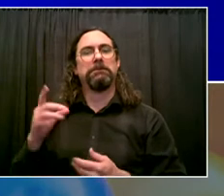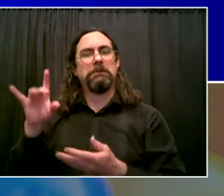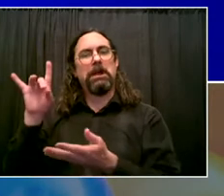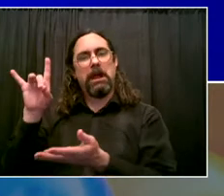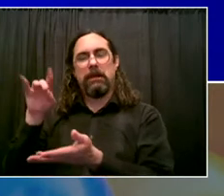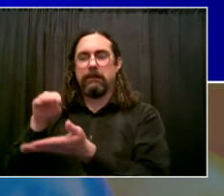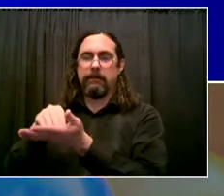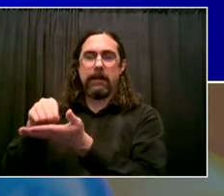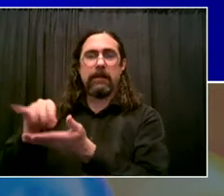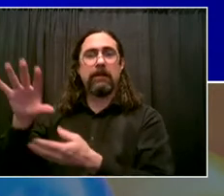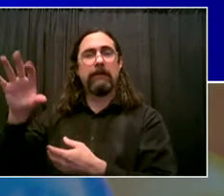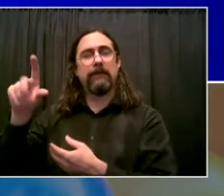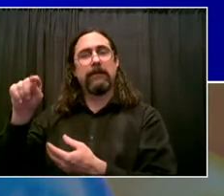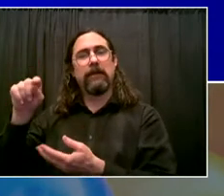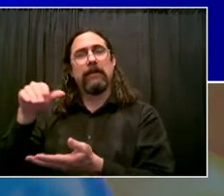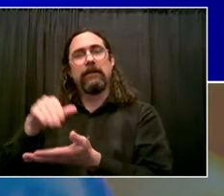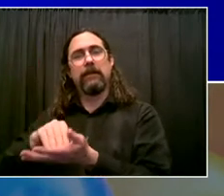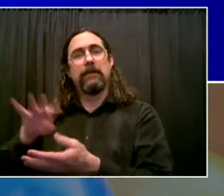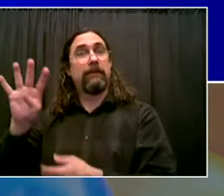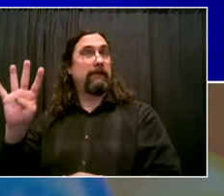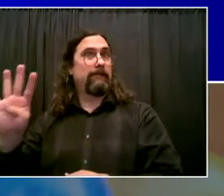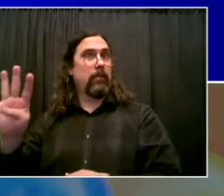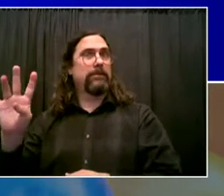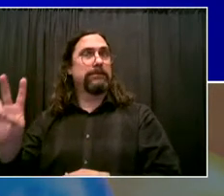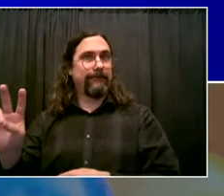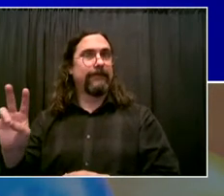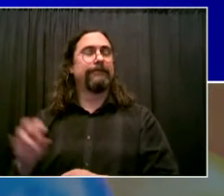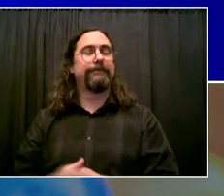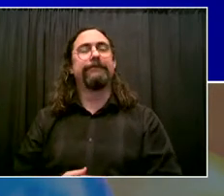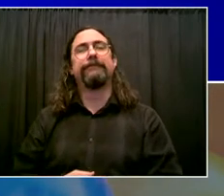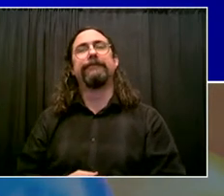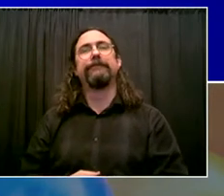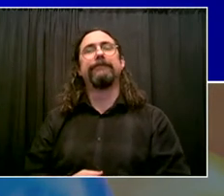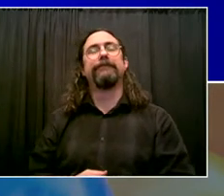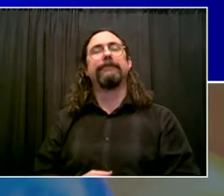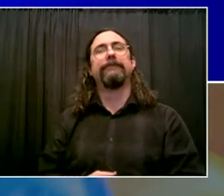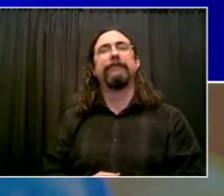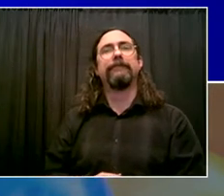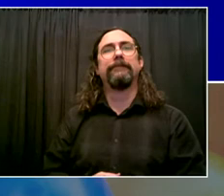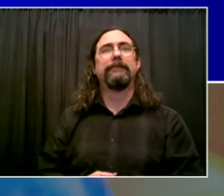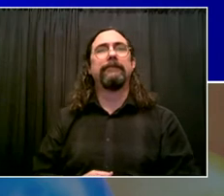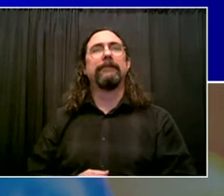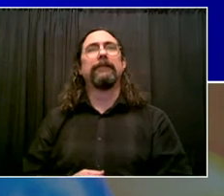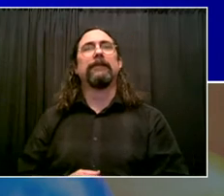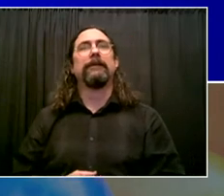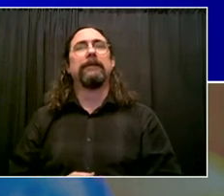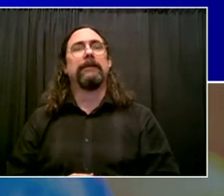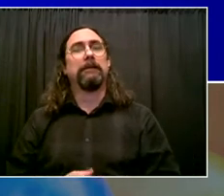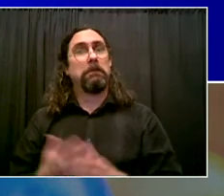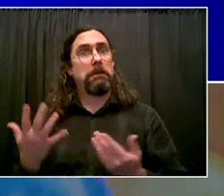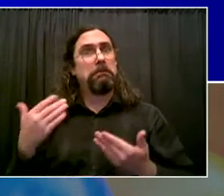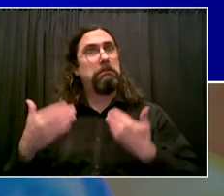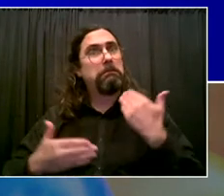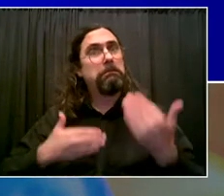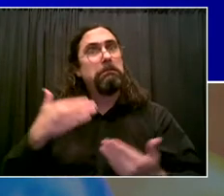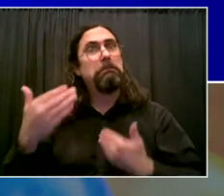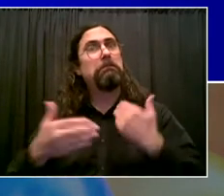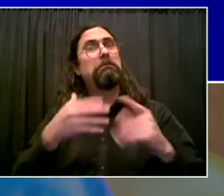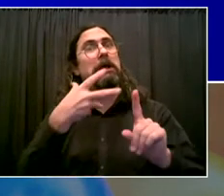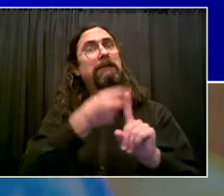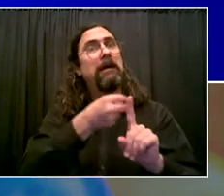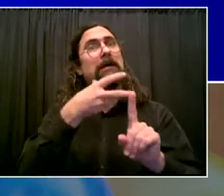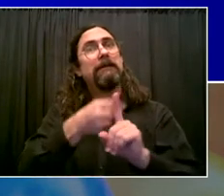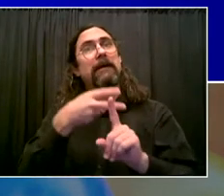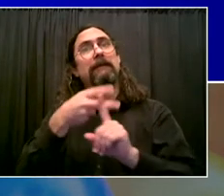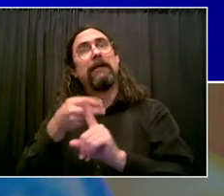from the beginning. Now, what do we have to do next? We have to focus on young people. And we're having a lot of success going out to